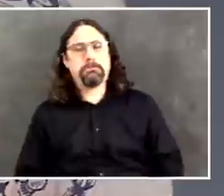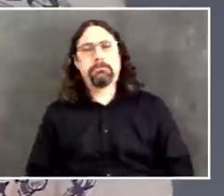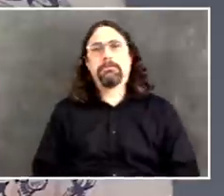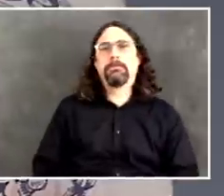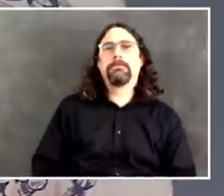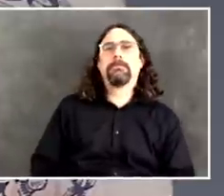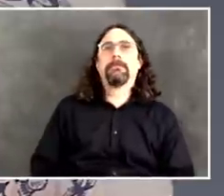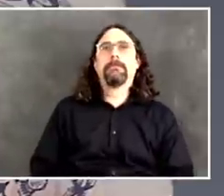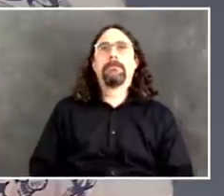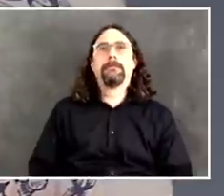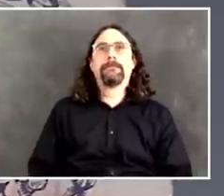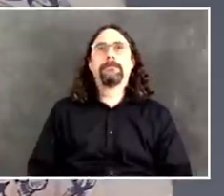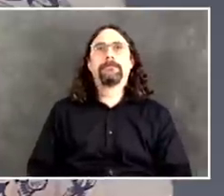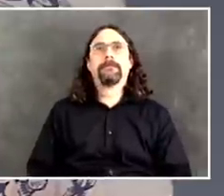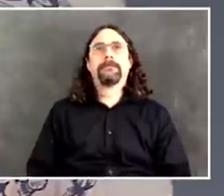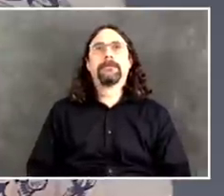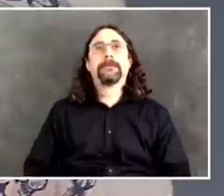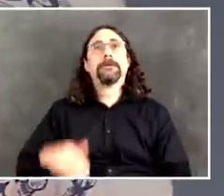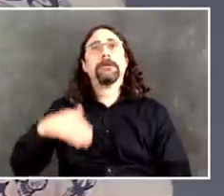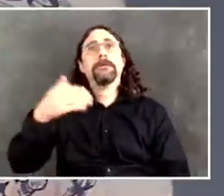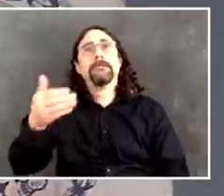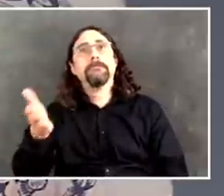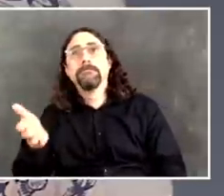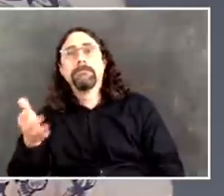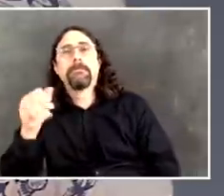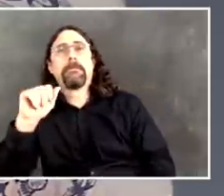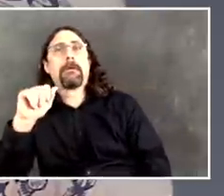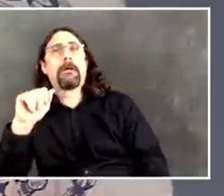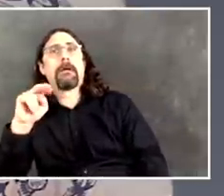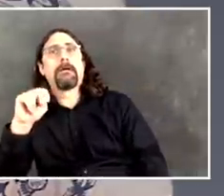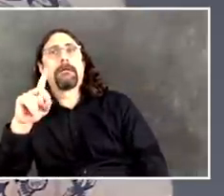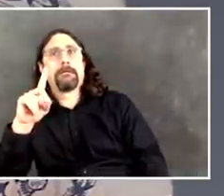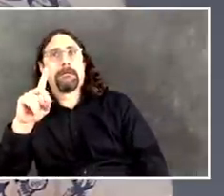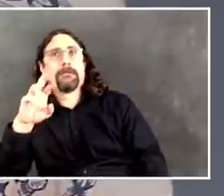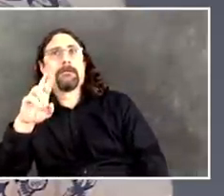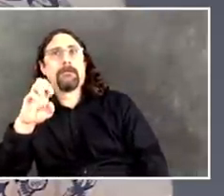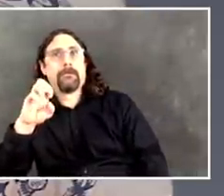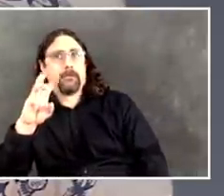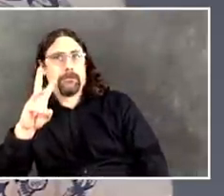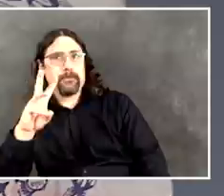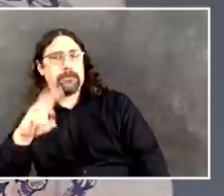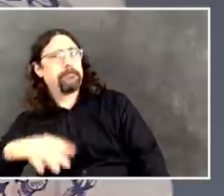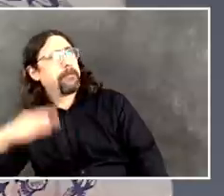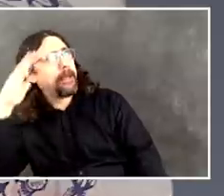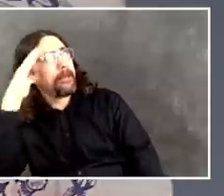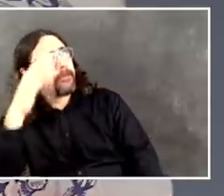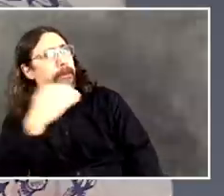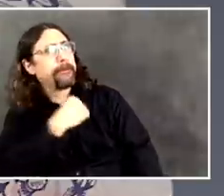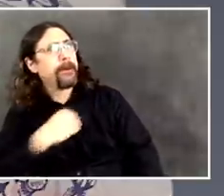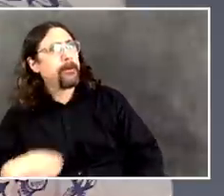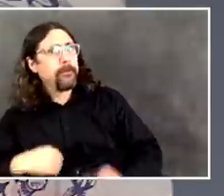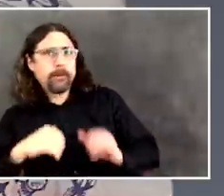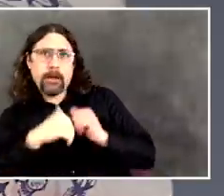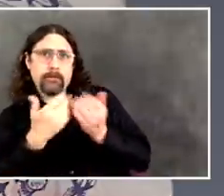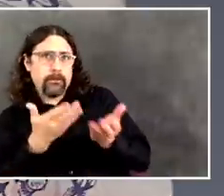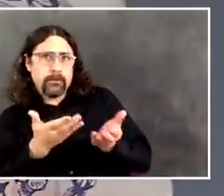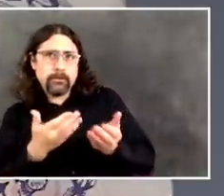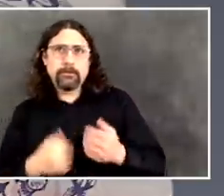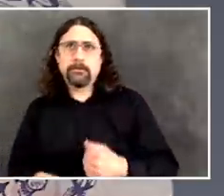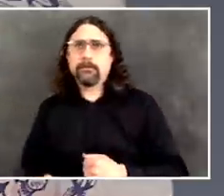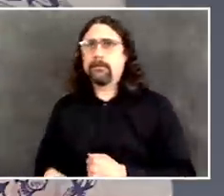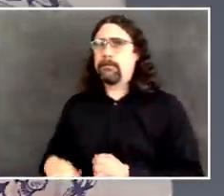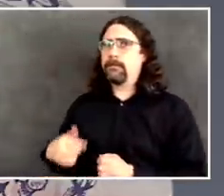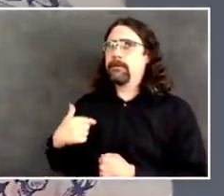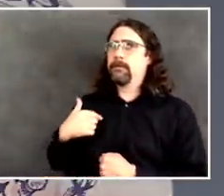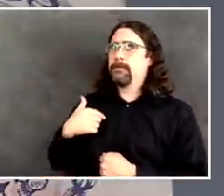Hello. Good morning. How are you, Mayor? Good, Andrew. How are you doing? Good. I have two questions. The first one is, and this sort of springs